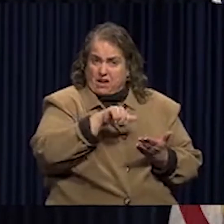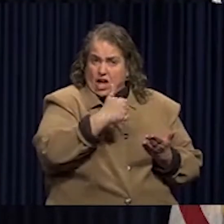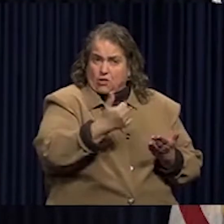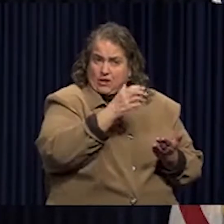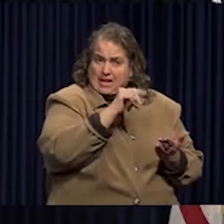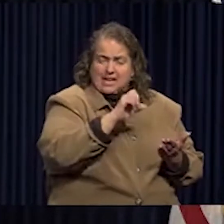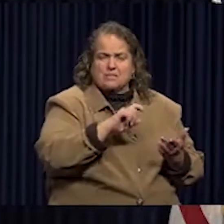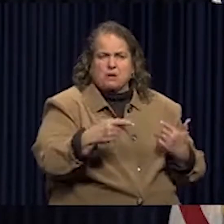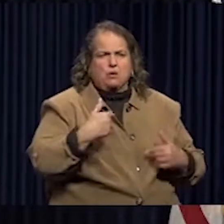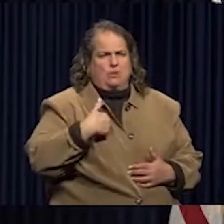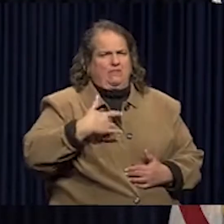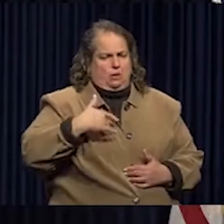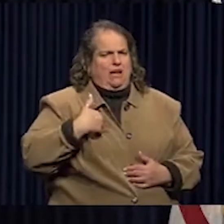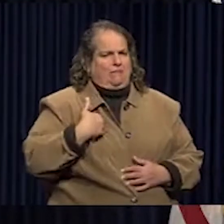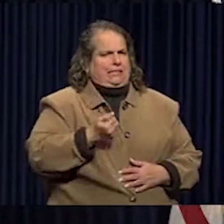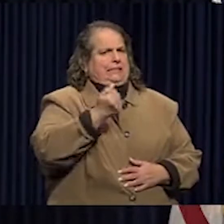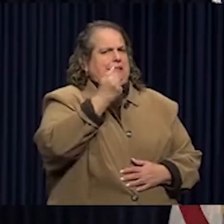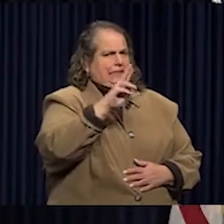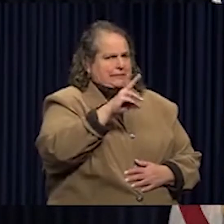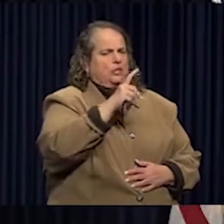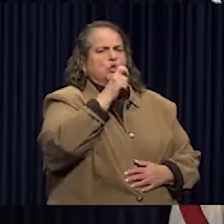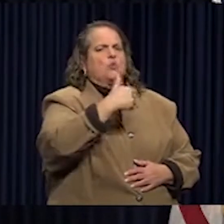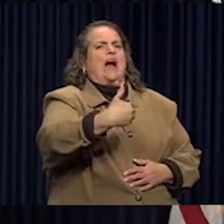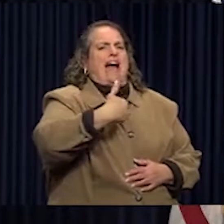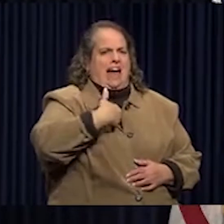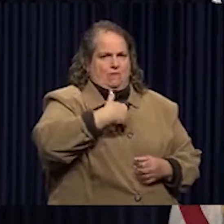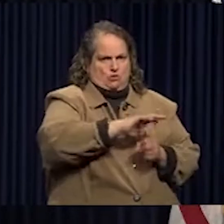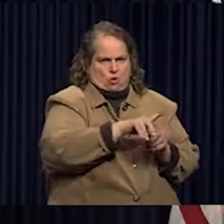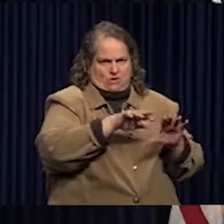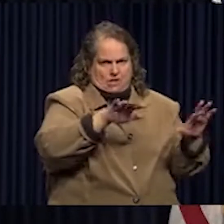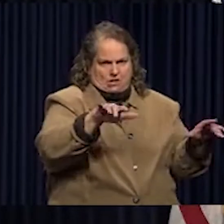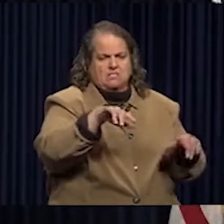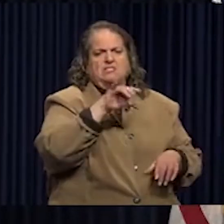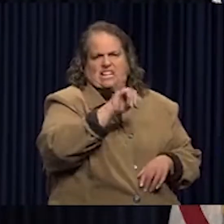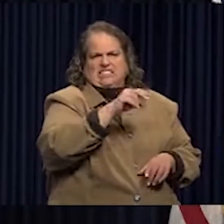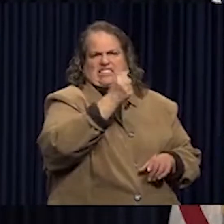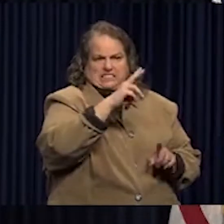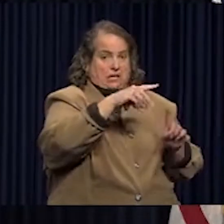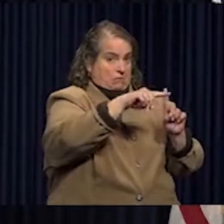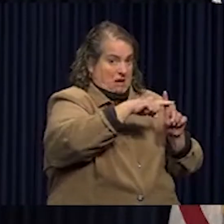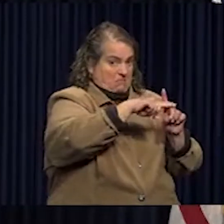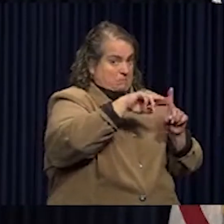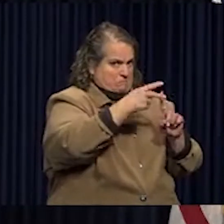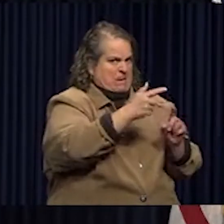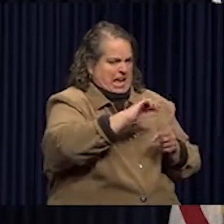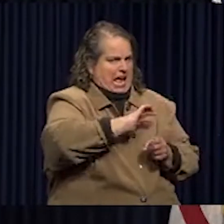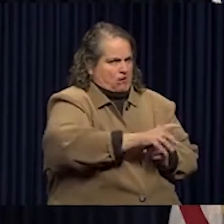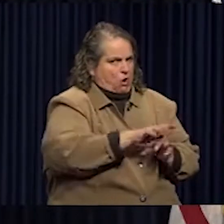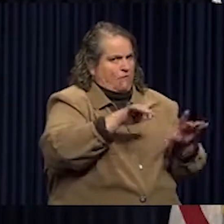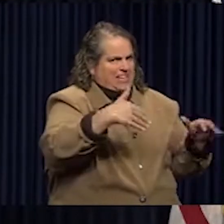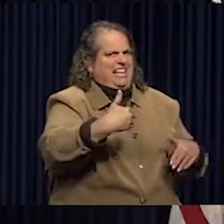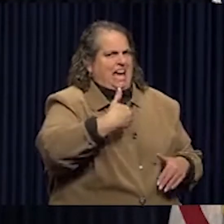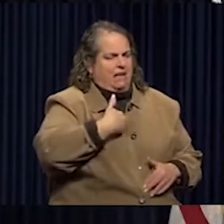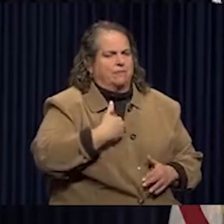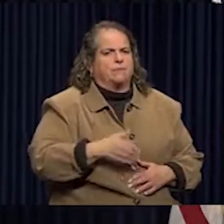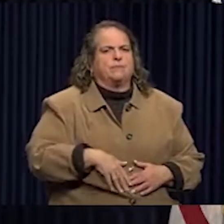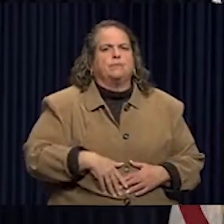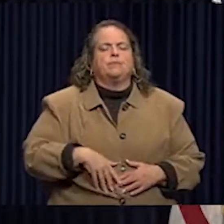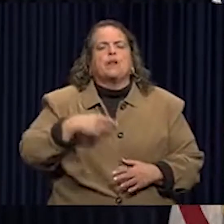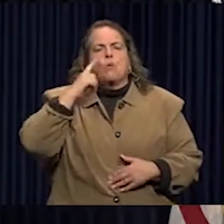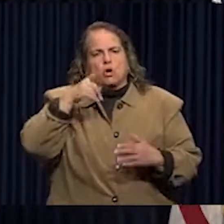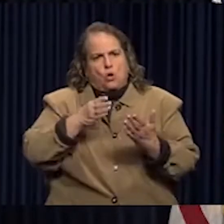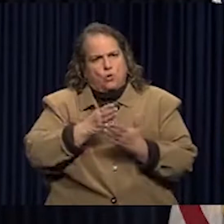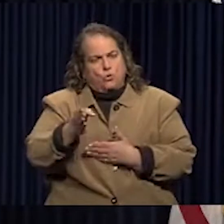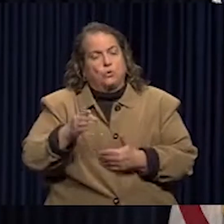believe we have 16 positive cases. I'm going to go through them from the first one we received to the last one we received.